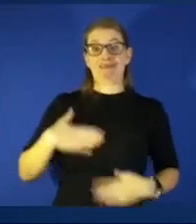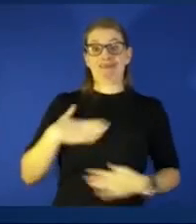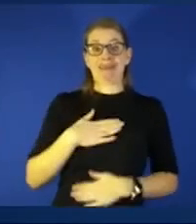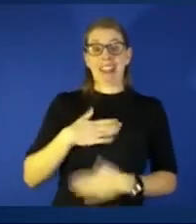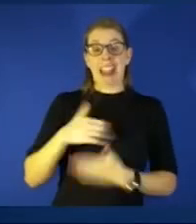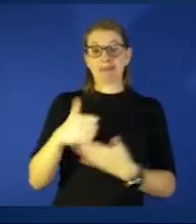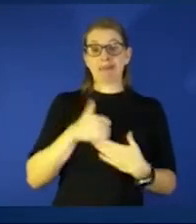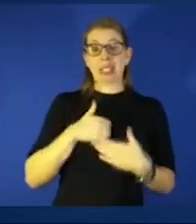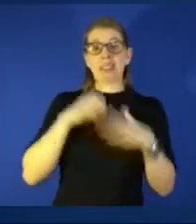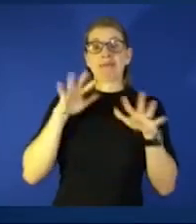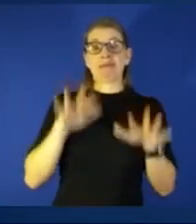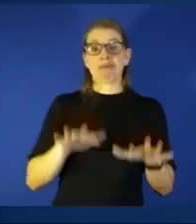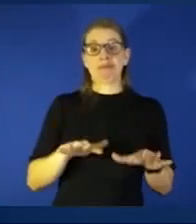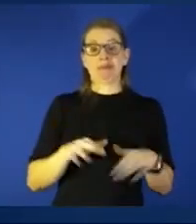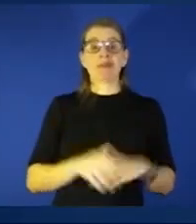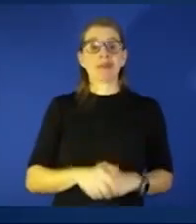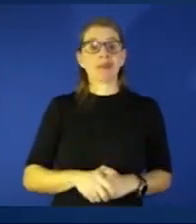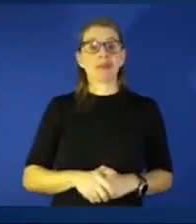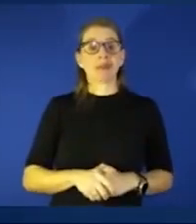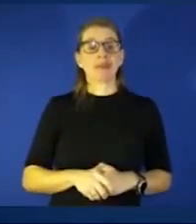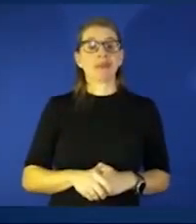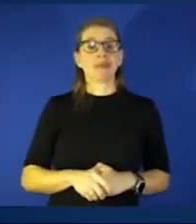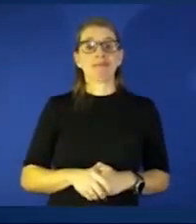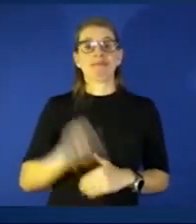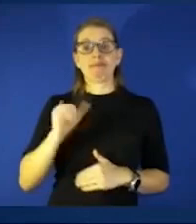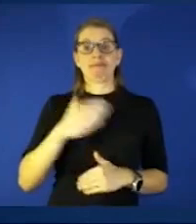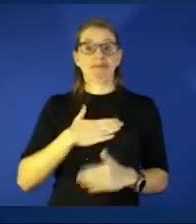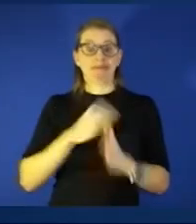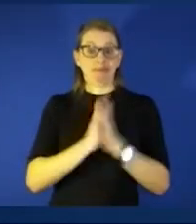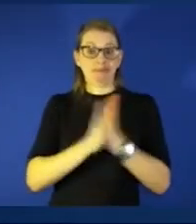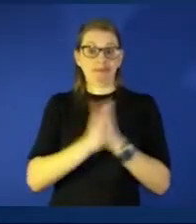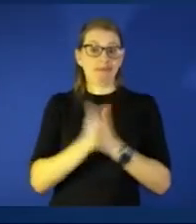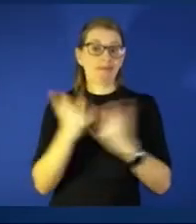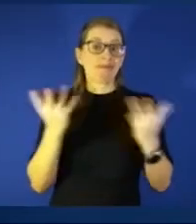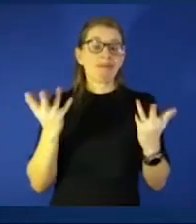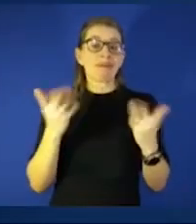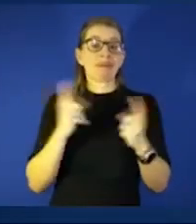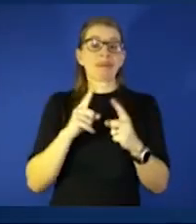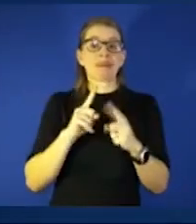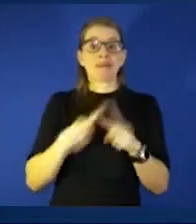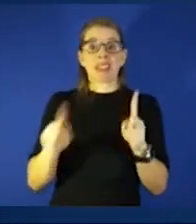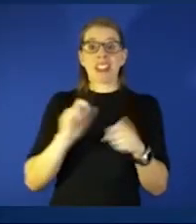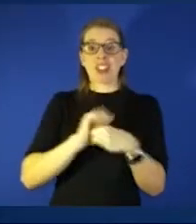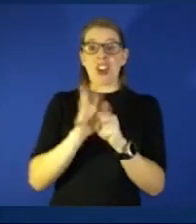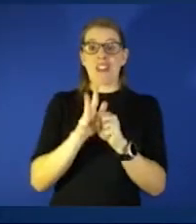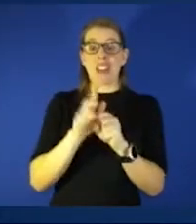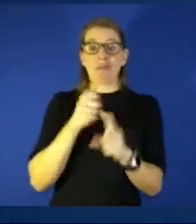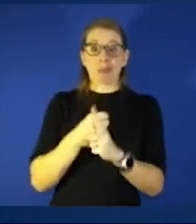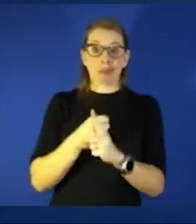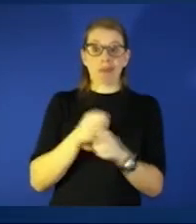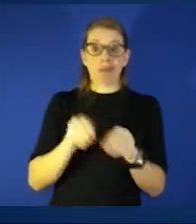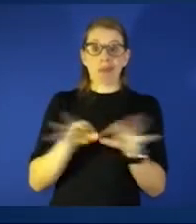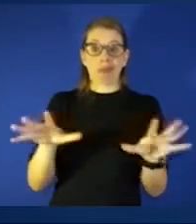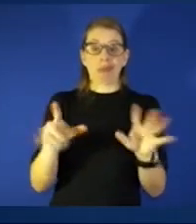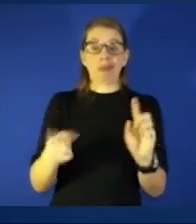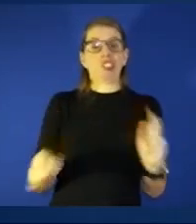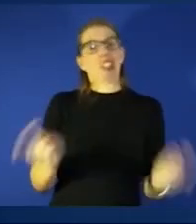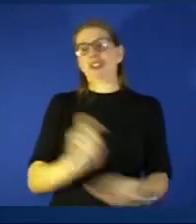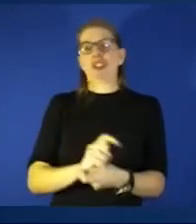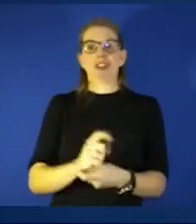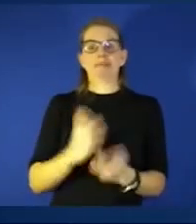you know my passion but that changes once covid and the pandemic's a real thing so